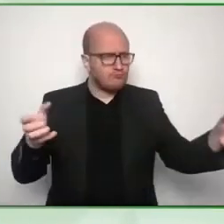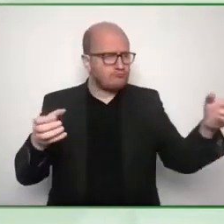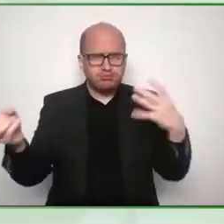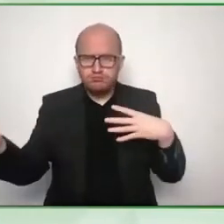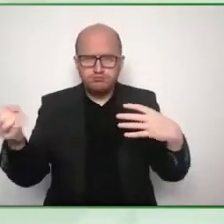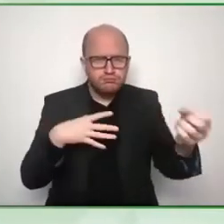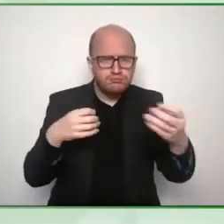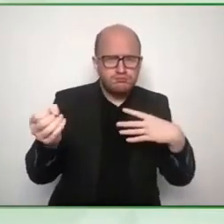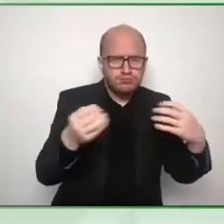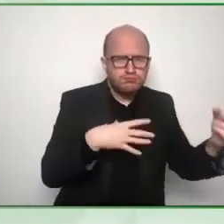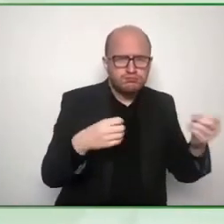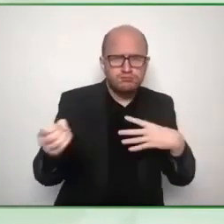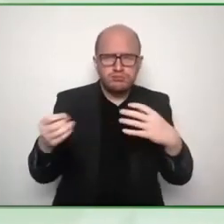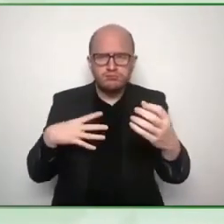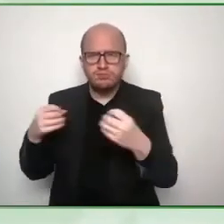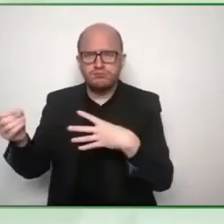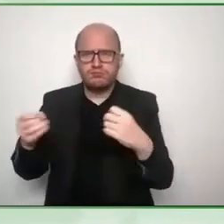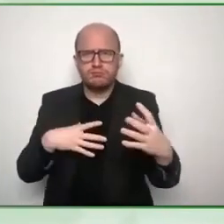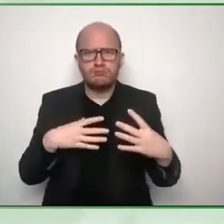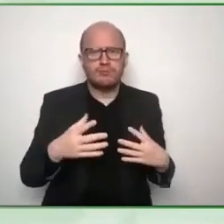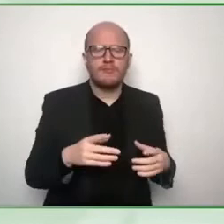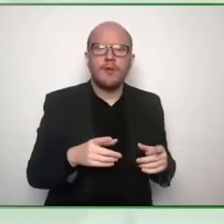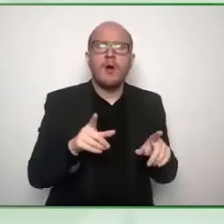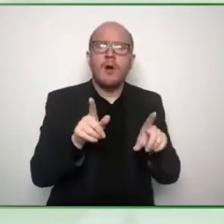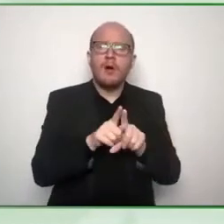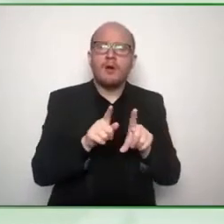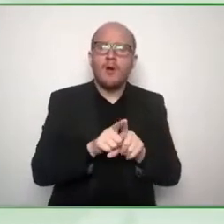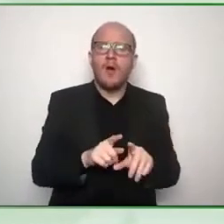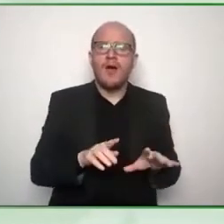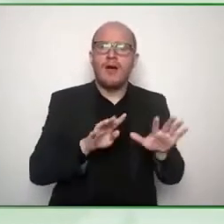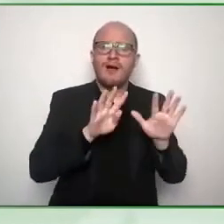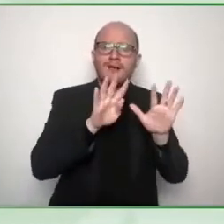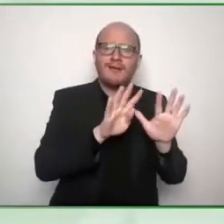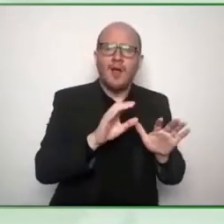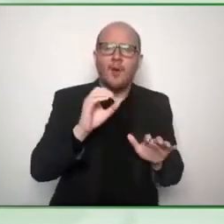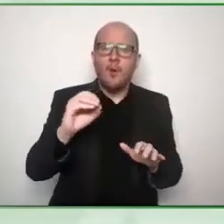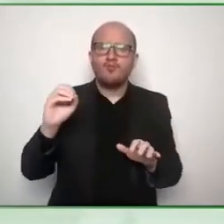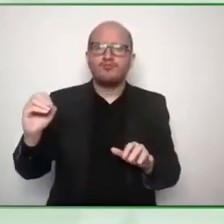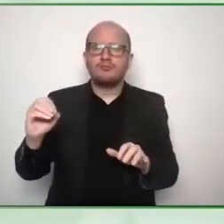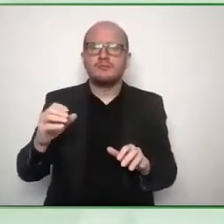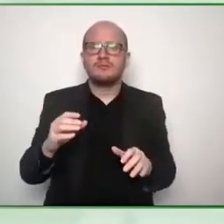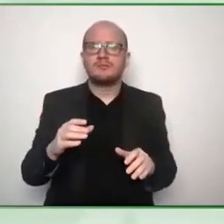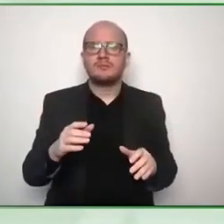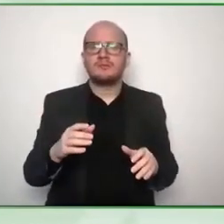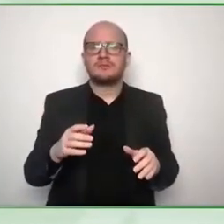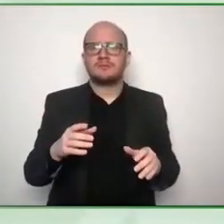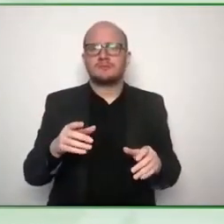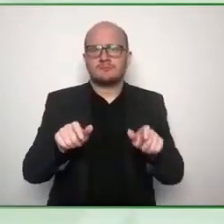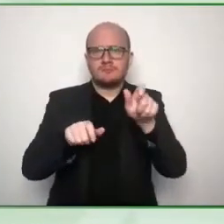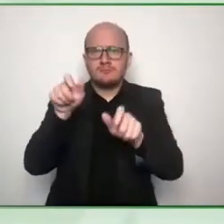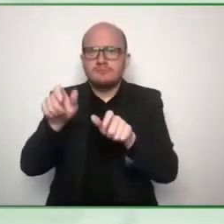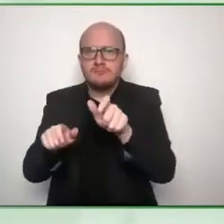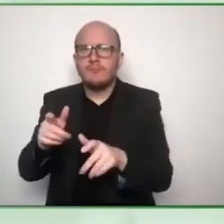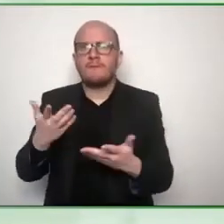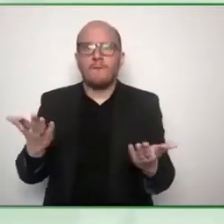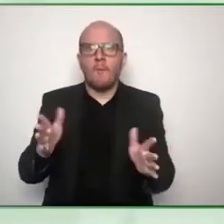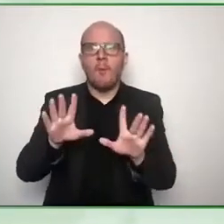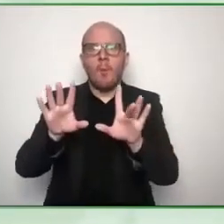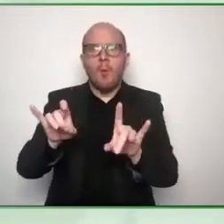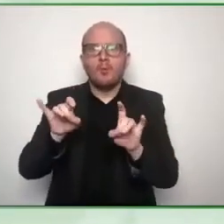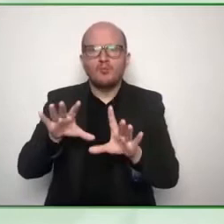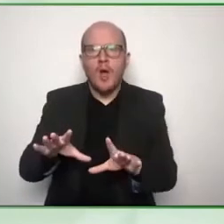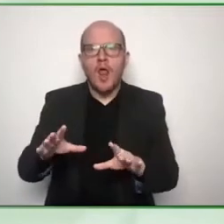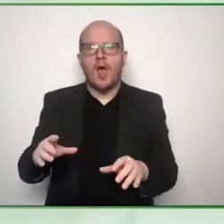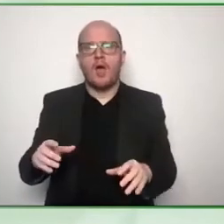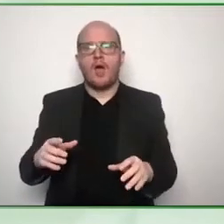was 900 members as well from the australian government communities of practice um which uh provided some rich